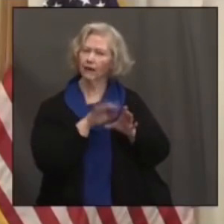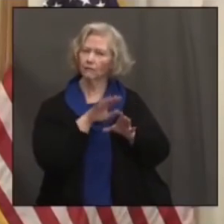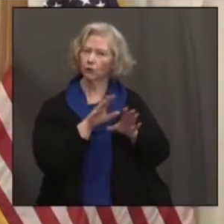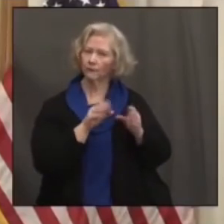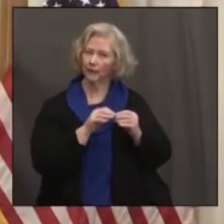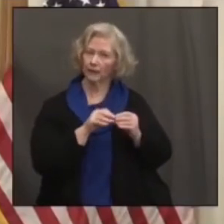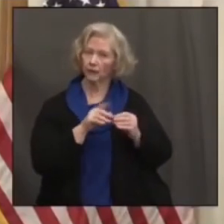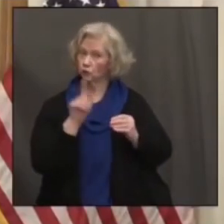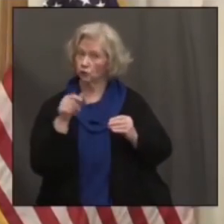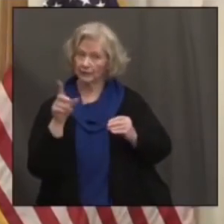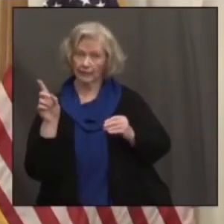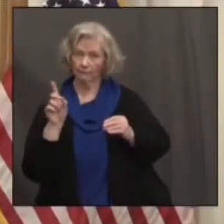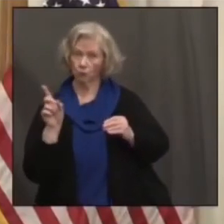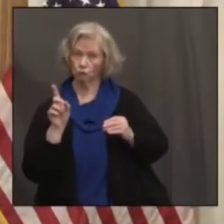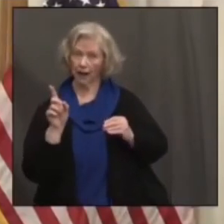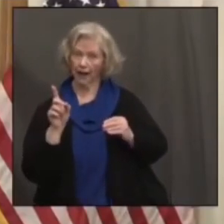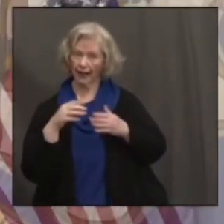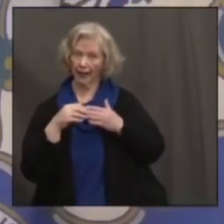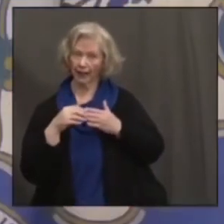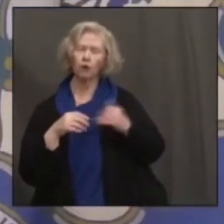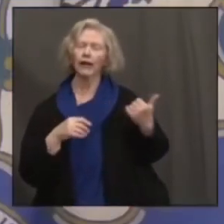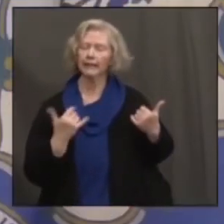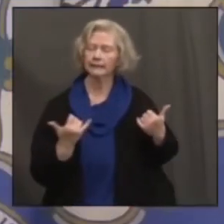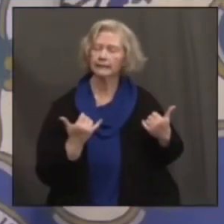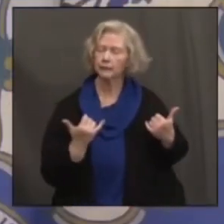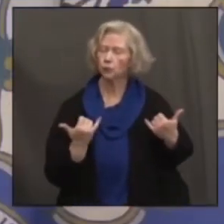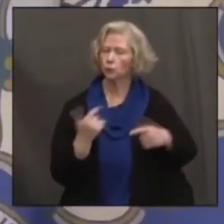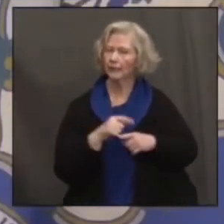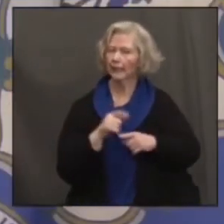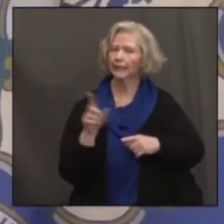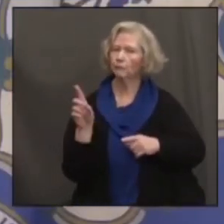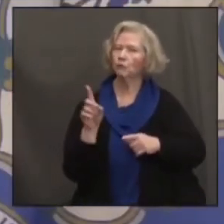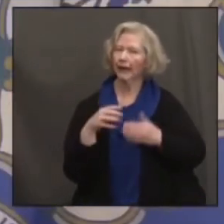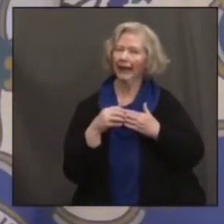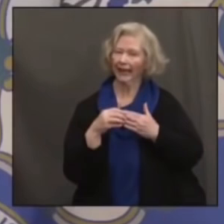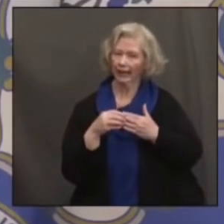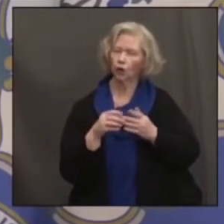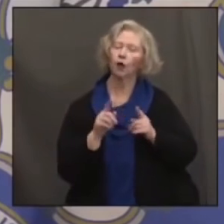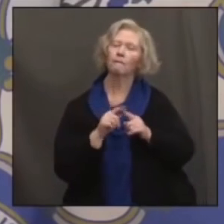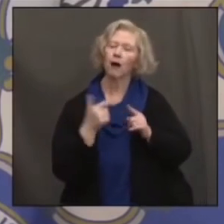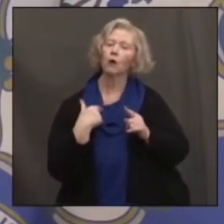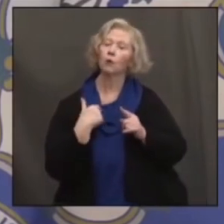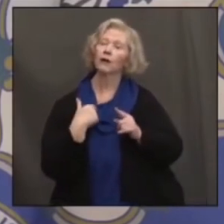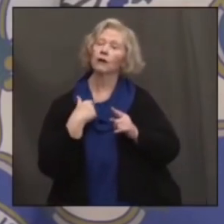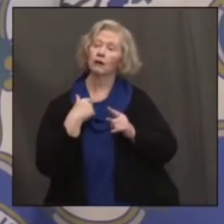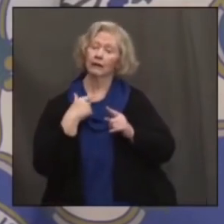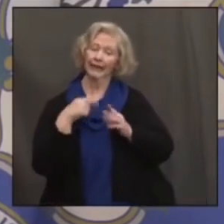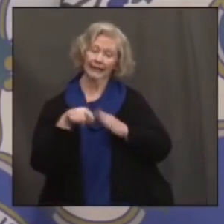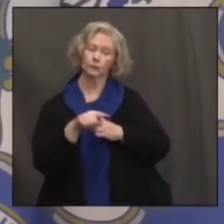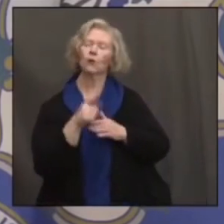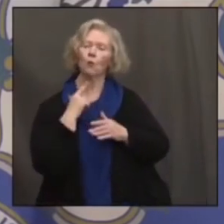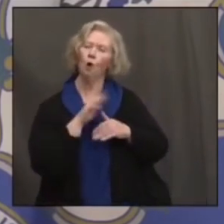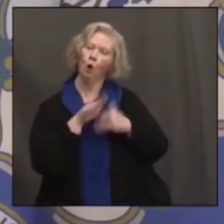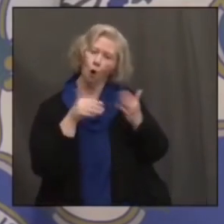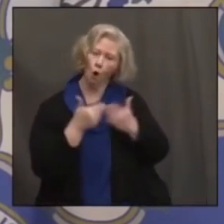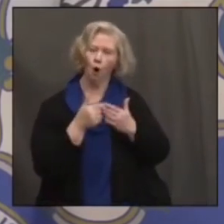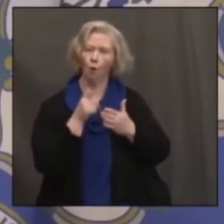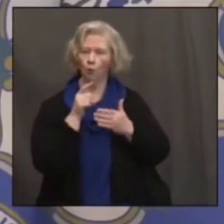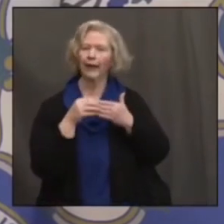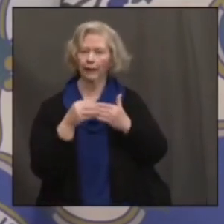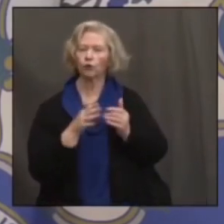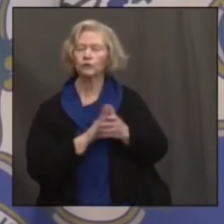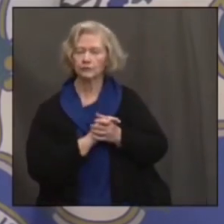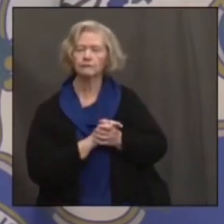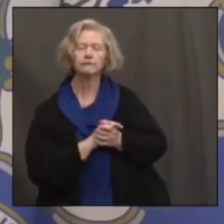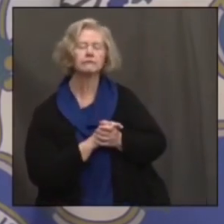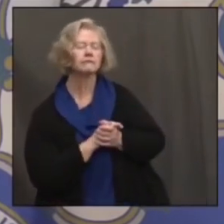the Democratic leaders? Yeah, today was the Democratic leaders. But more importantly, we're meeting with all the leaders first thing next week. Okay. Thank